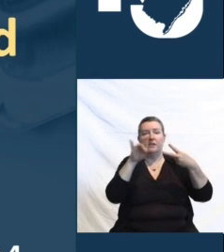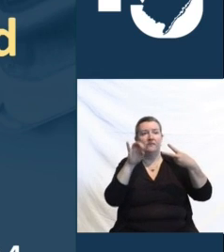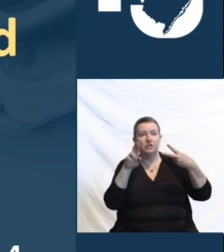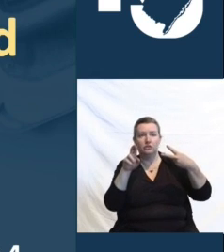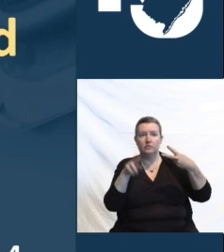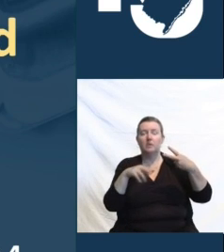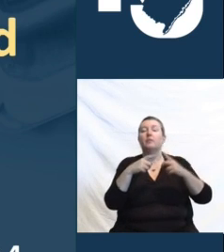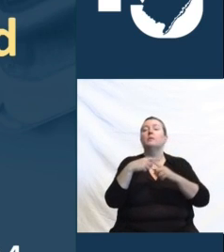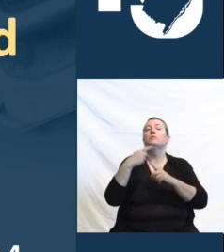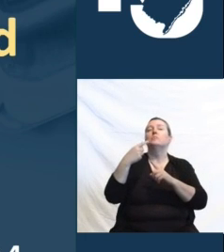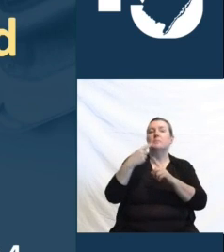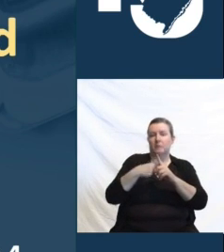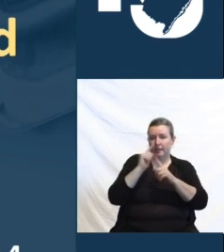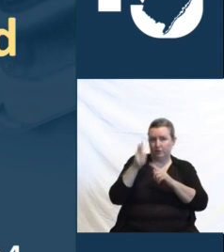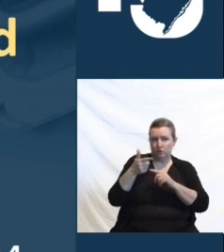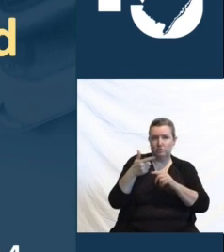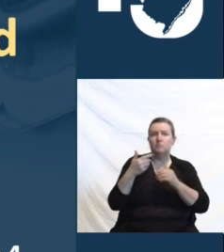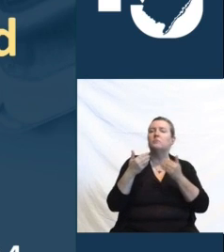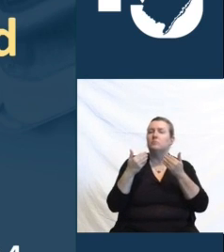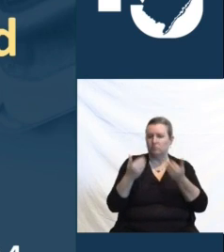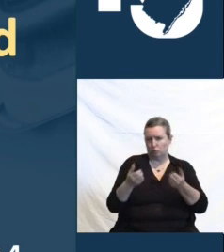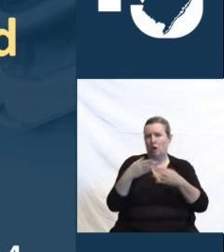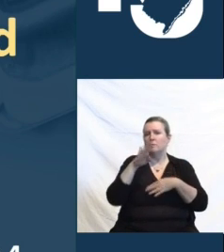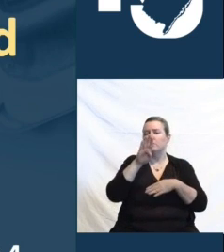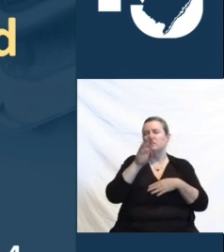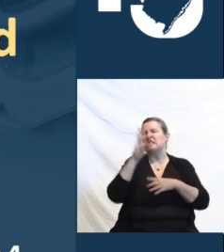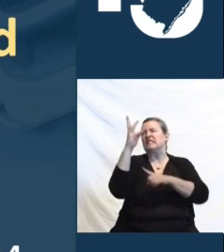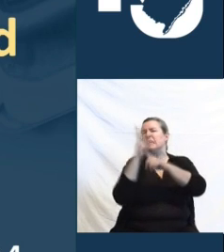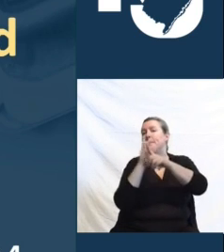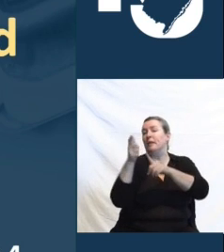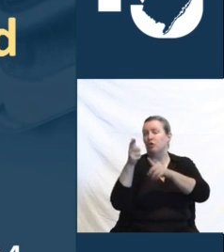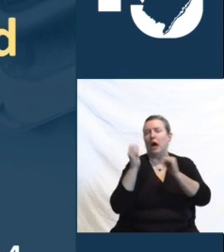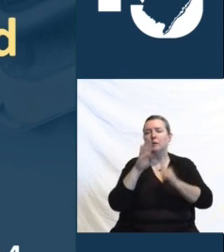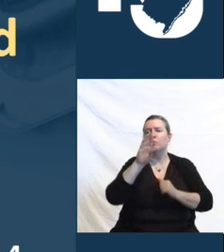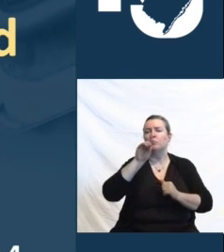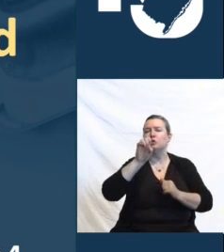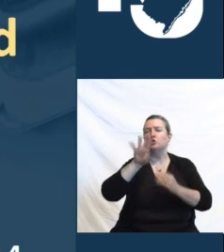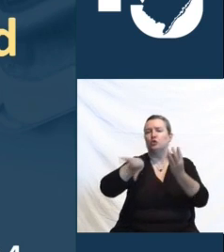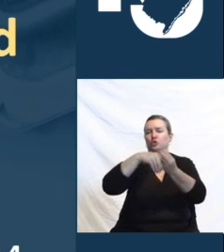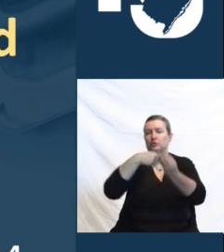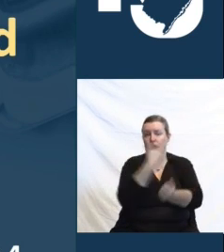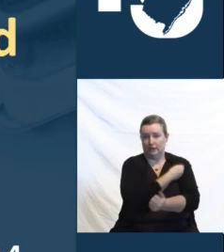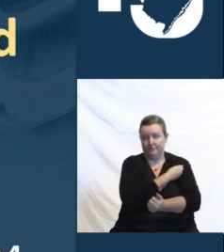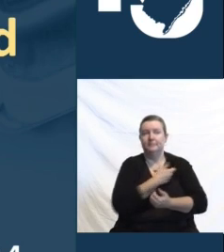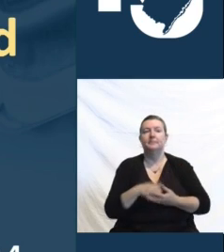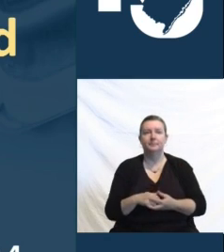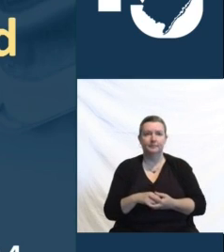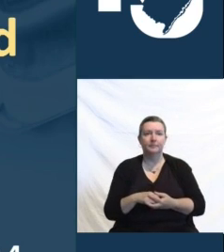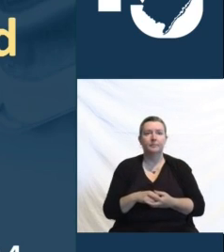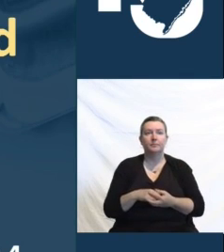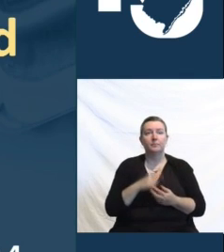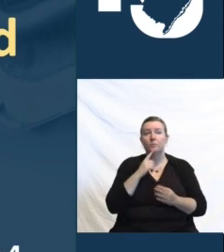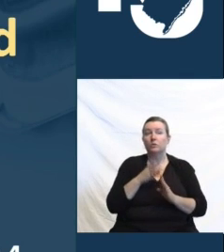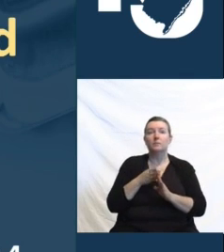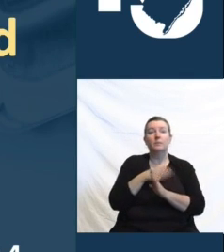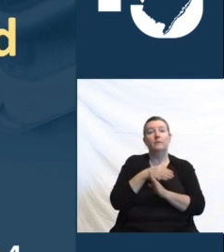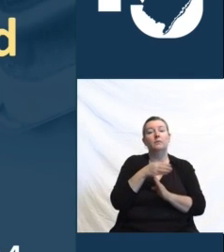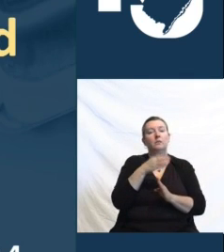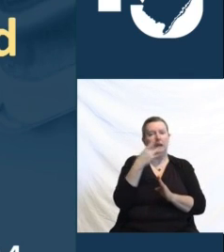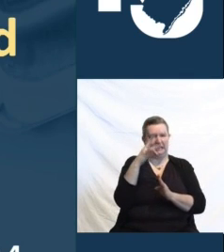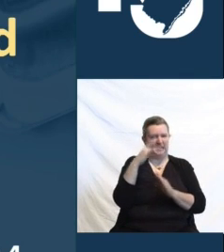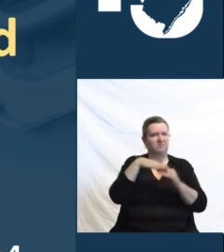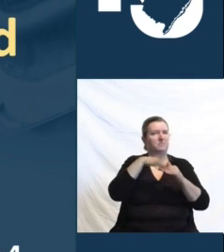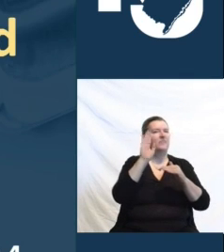booster, period. This adds to the prior approval of everyone aged 18 and over who received the J&J